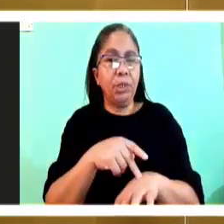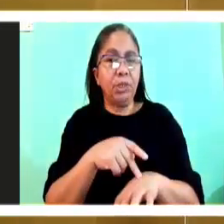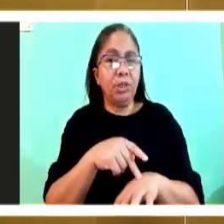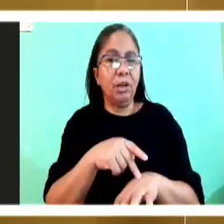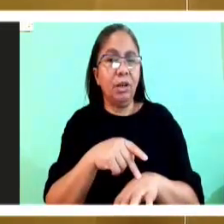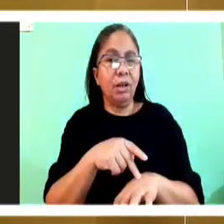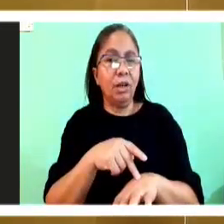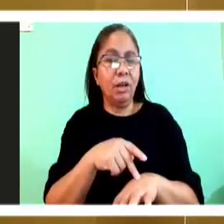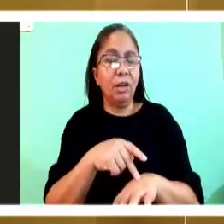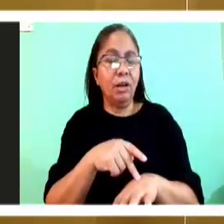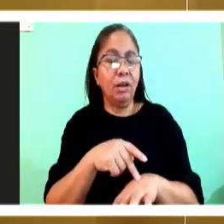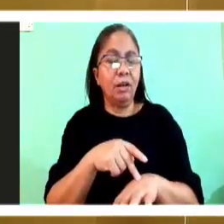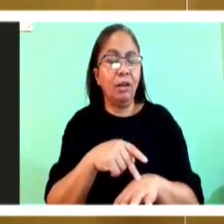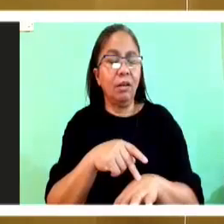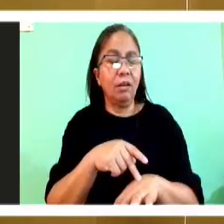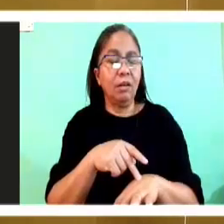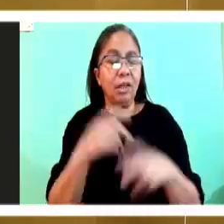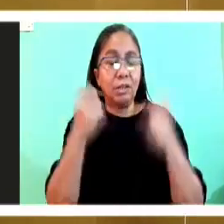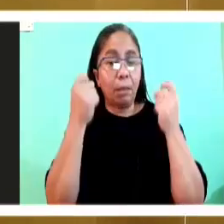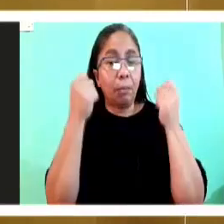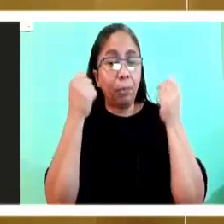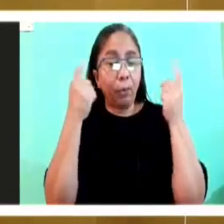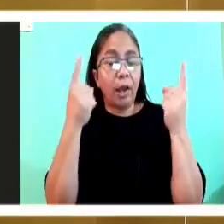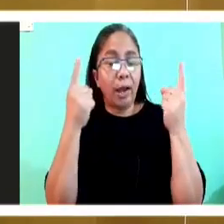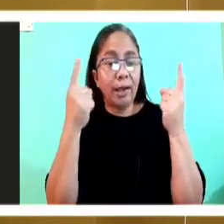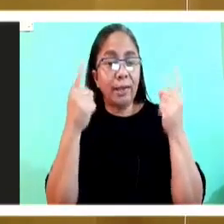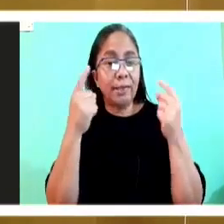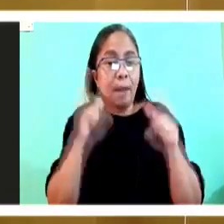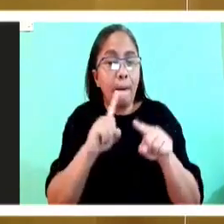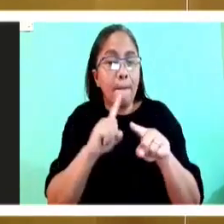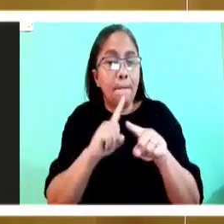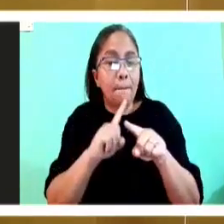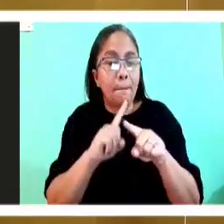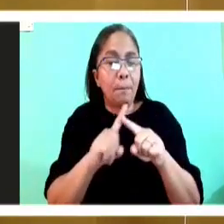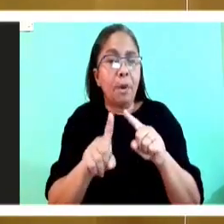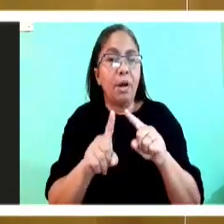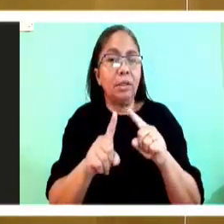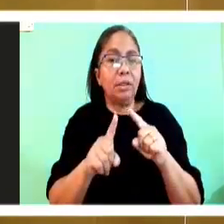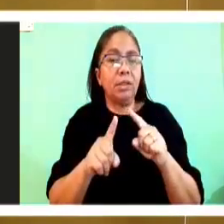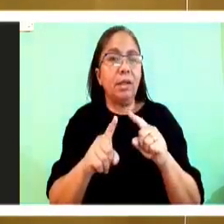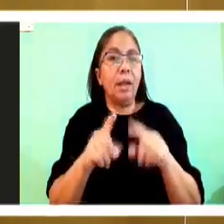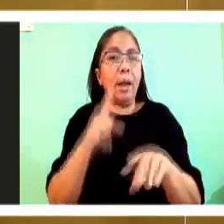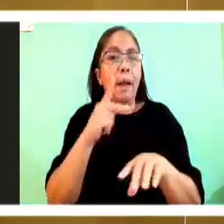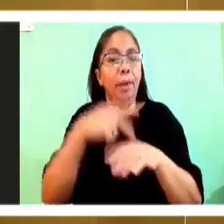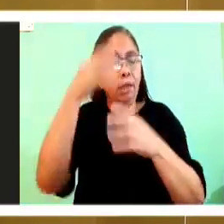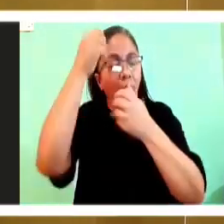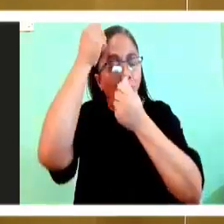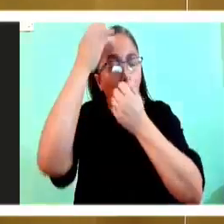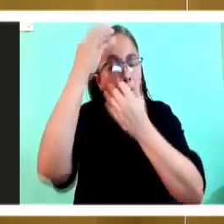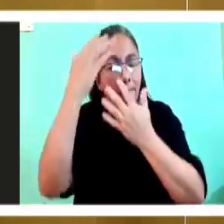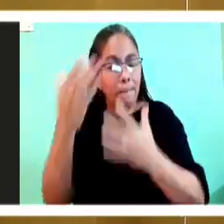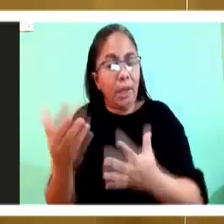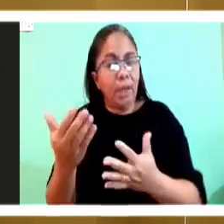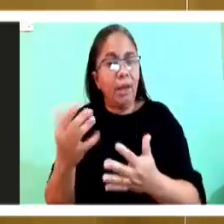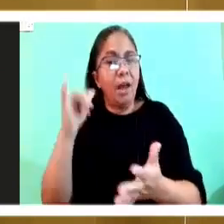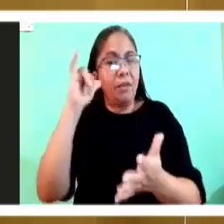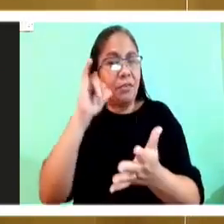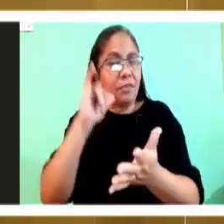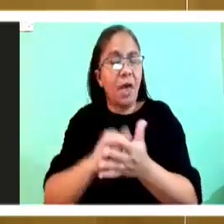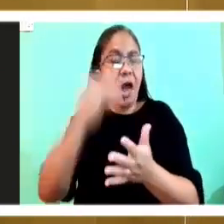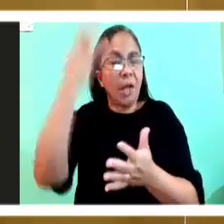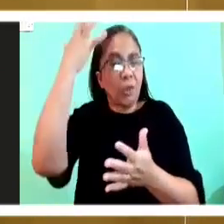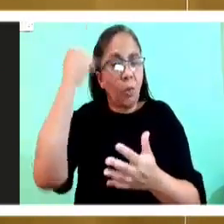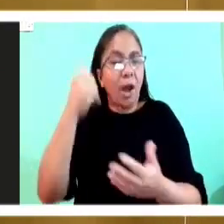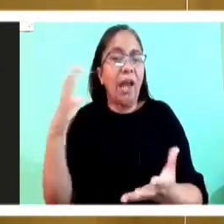obedience that allows the mission to be fruitful. It is the obedience of Peter that allows the